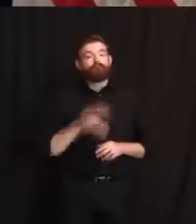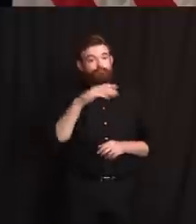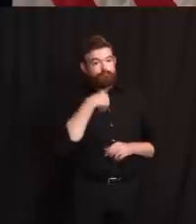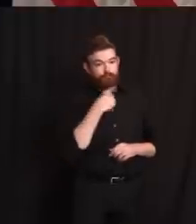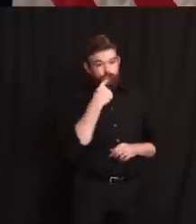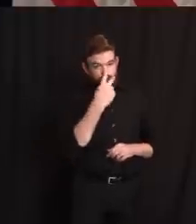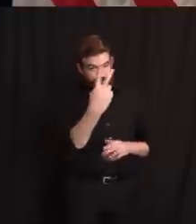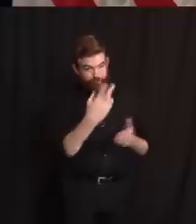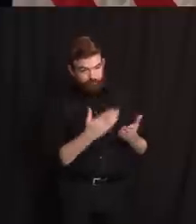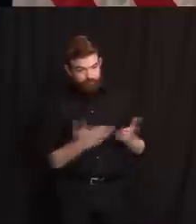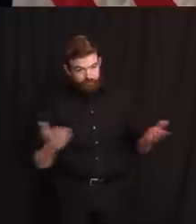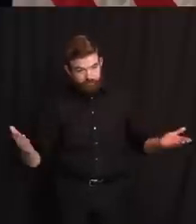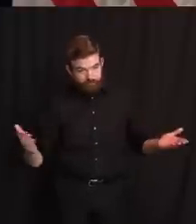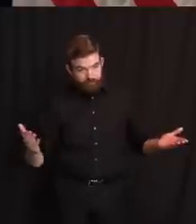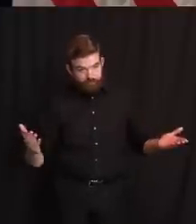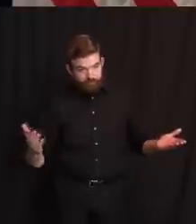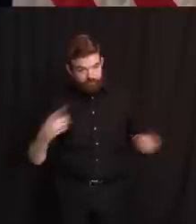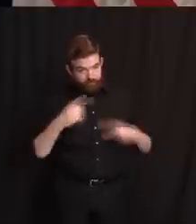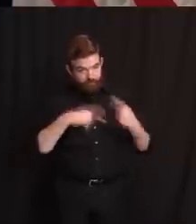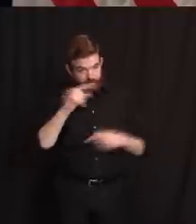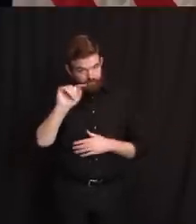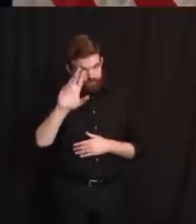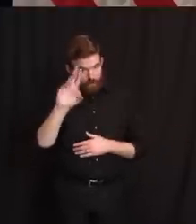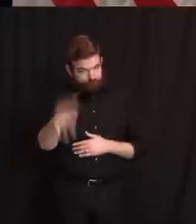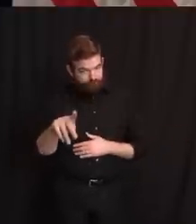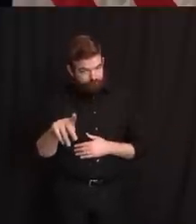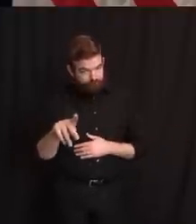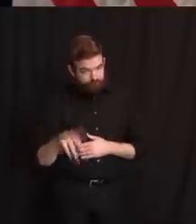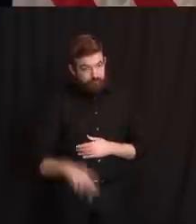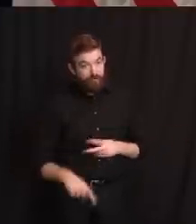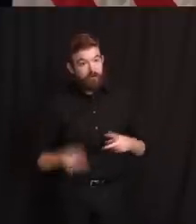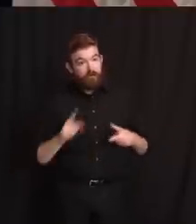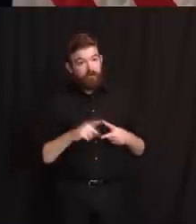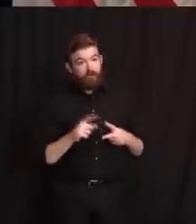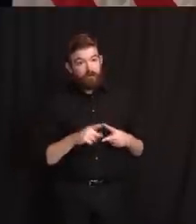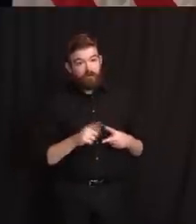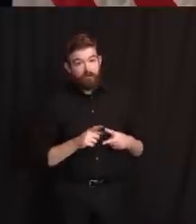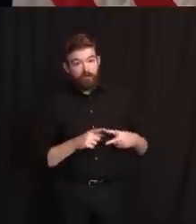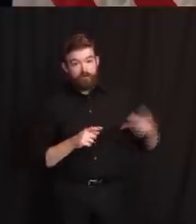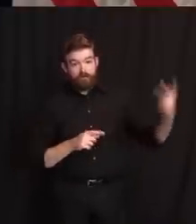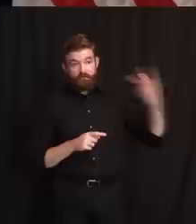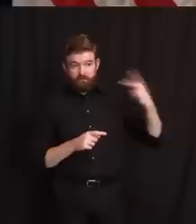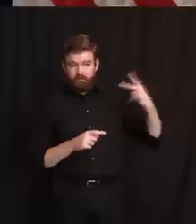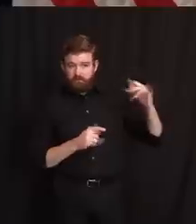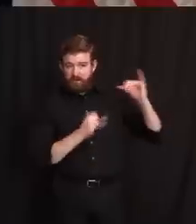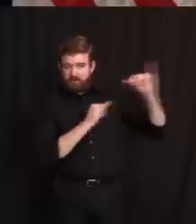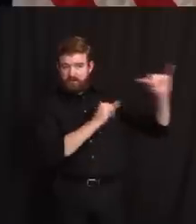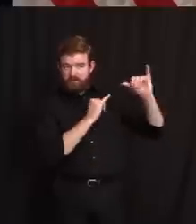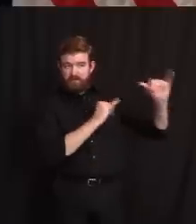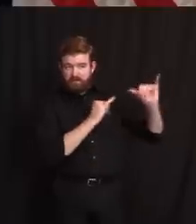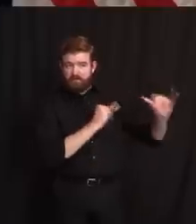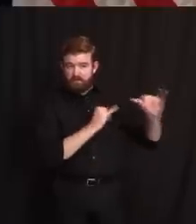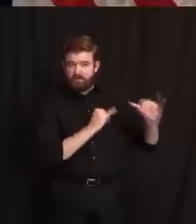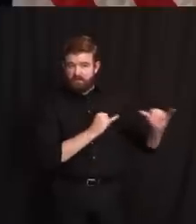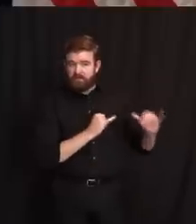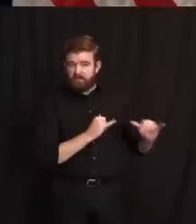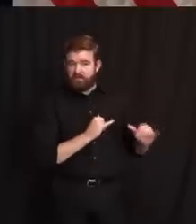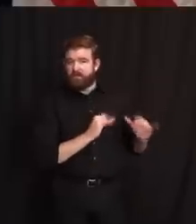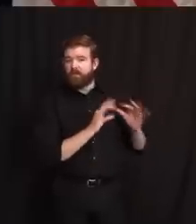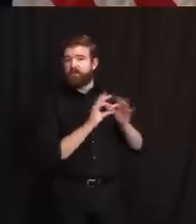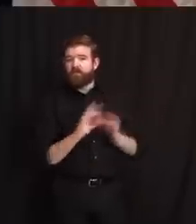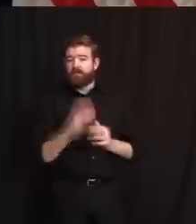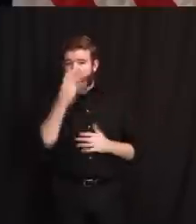administration and I will stick with them. We have found a lot of common ground, particularly on ventilators, bed capacity,